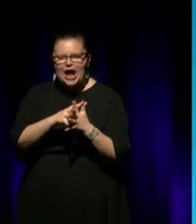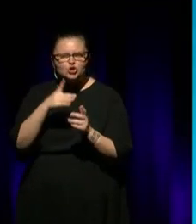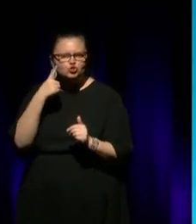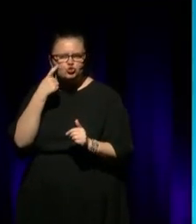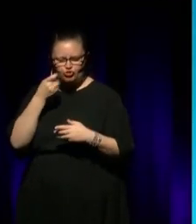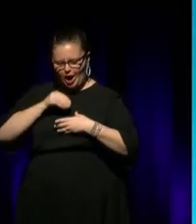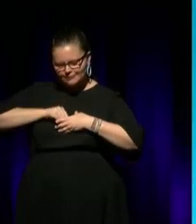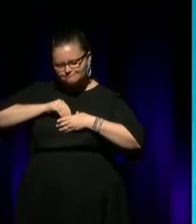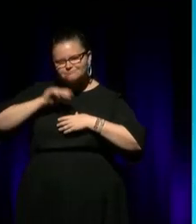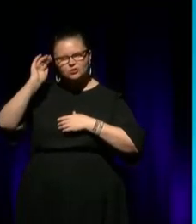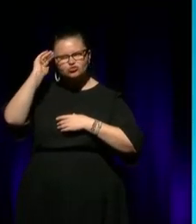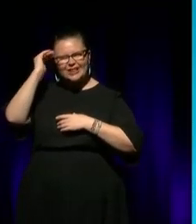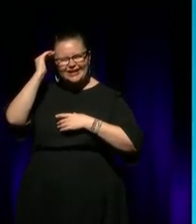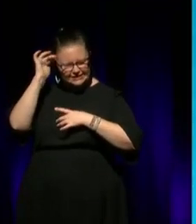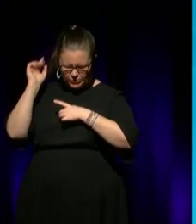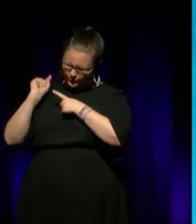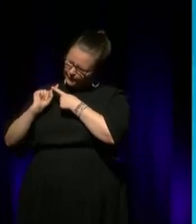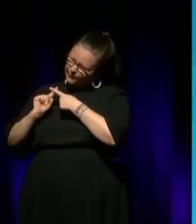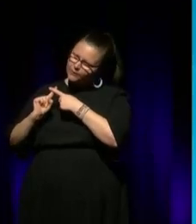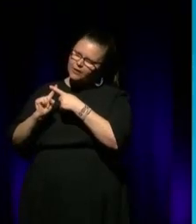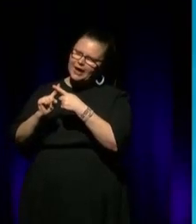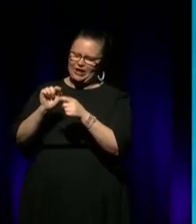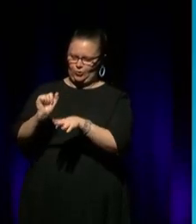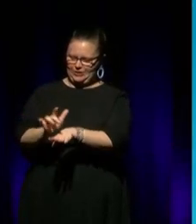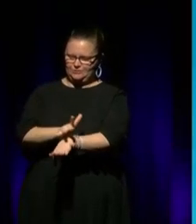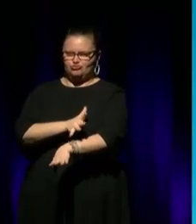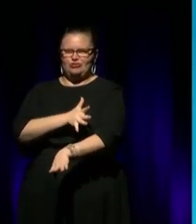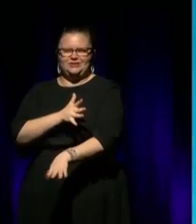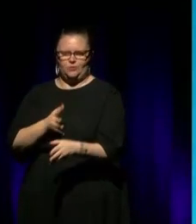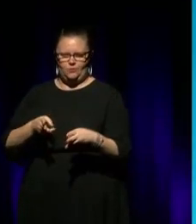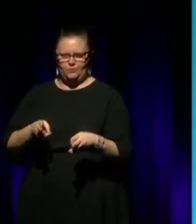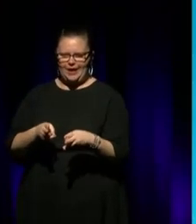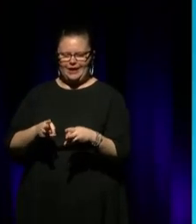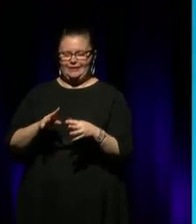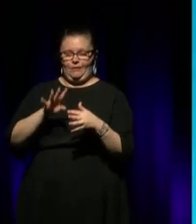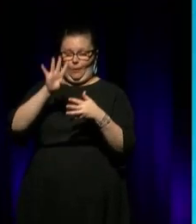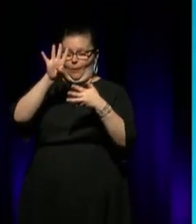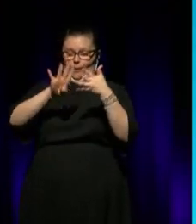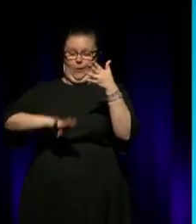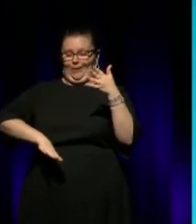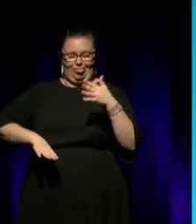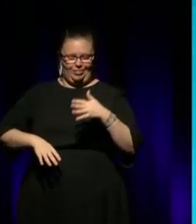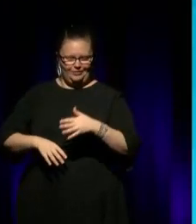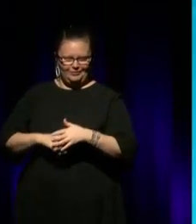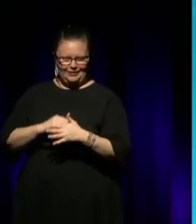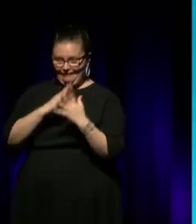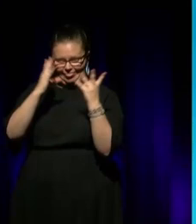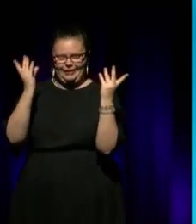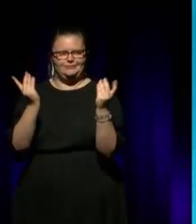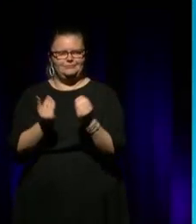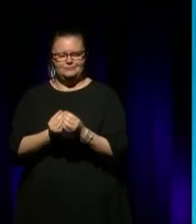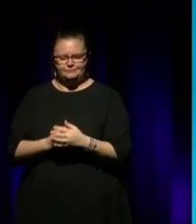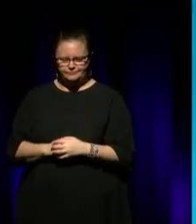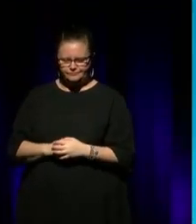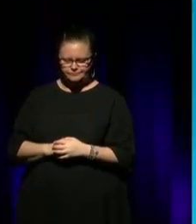and persistence over the years in the inspirational way you have? Oh, all of the above, you know? Like... I'd